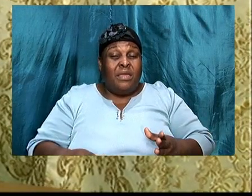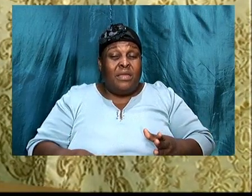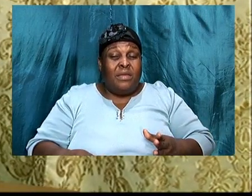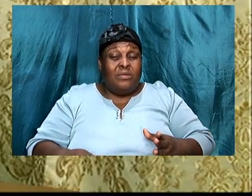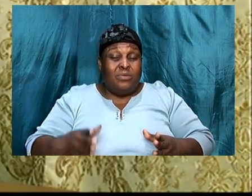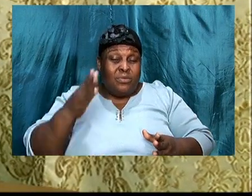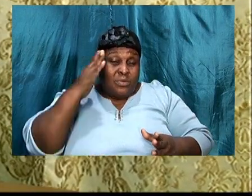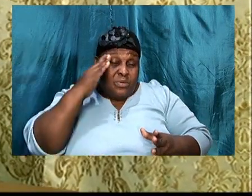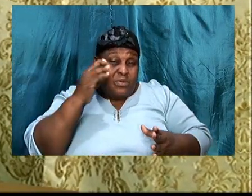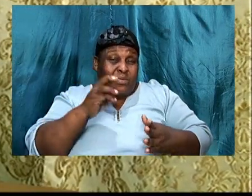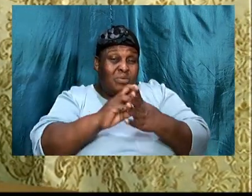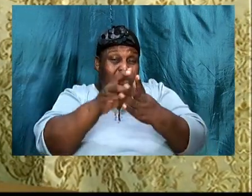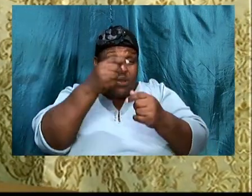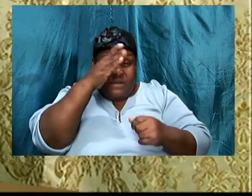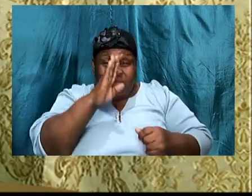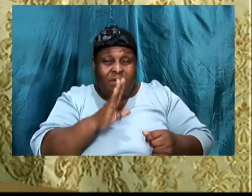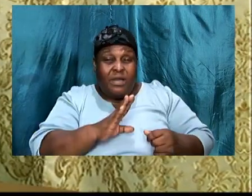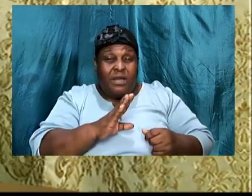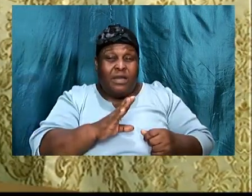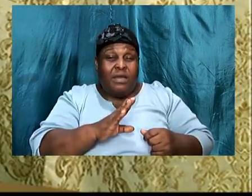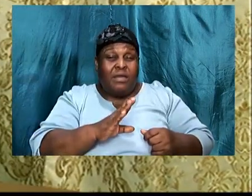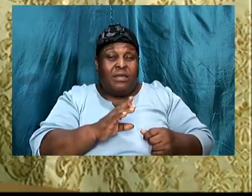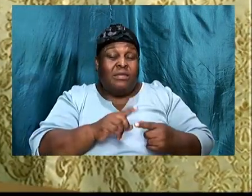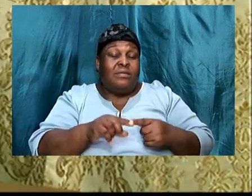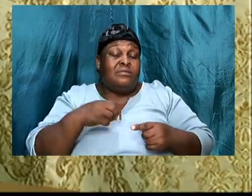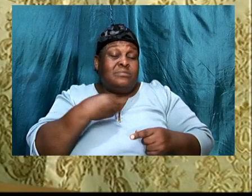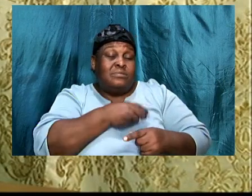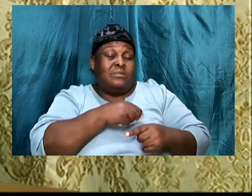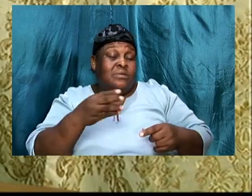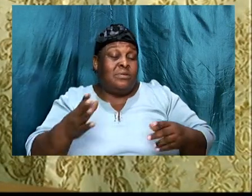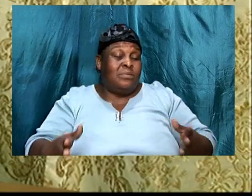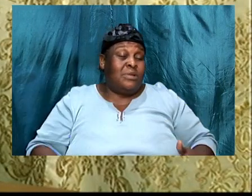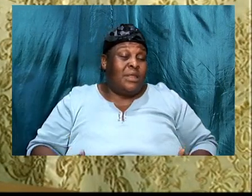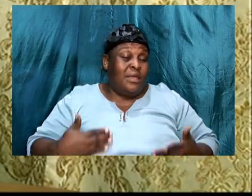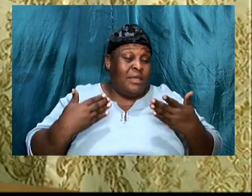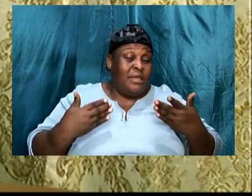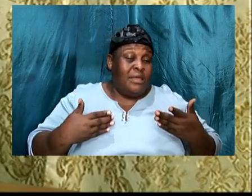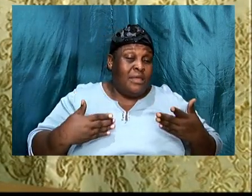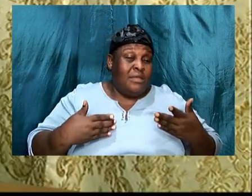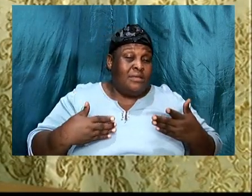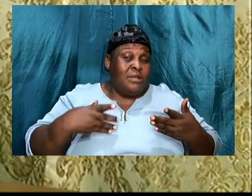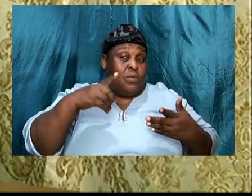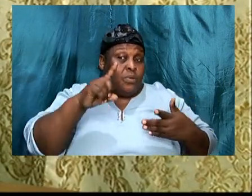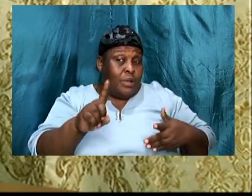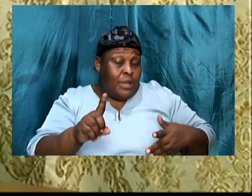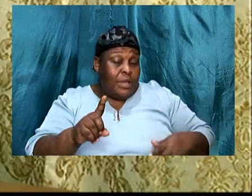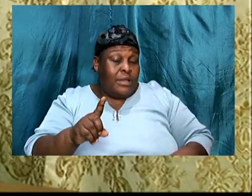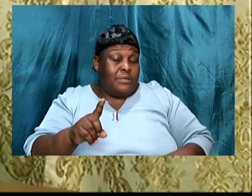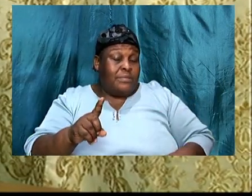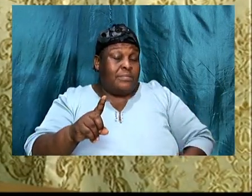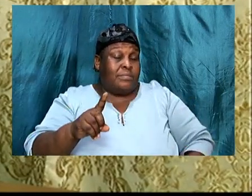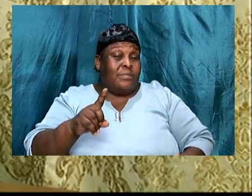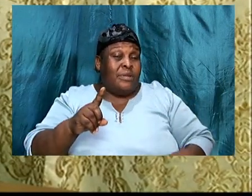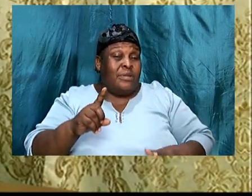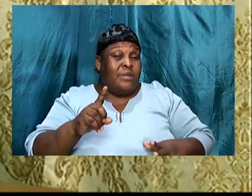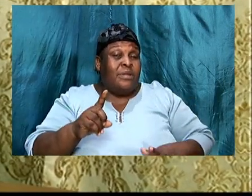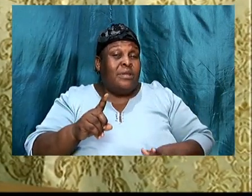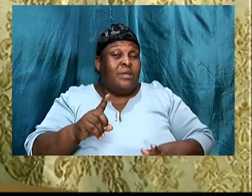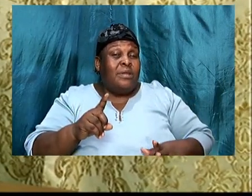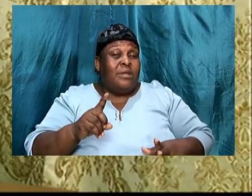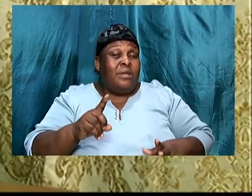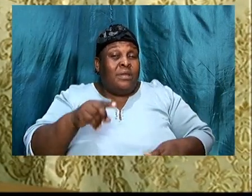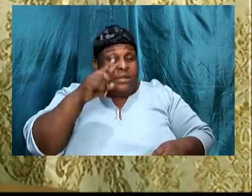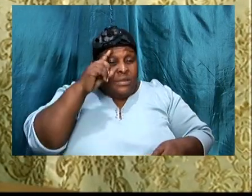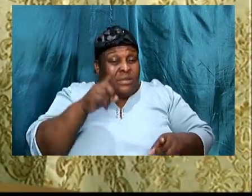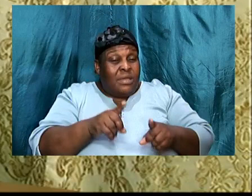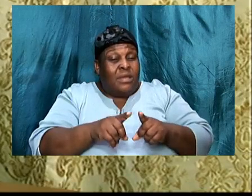lives, hinges on two things. One, and this is a desire for you, to live